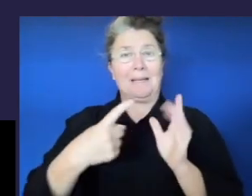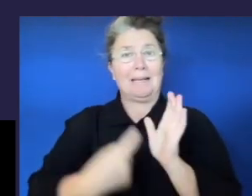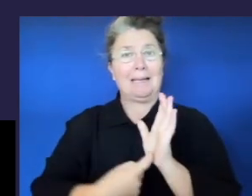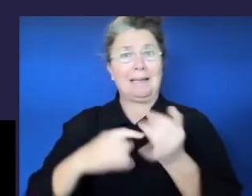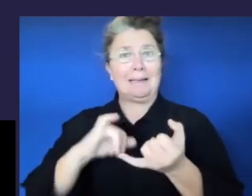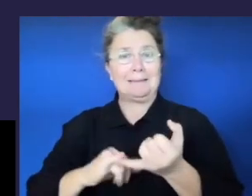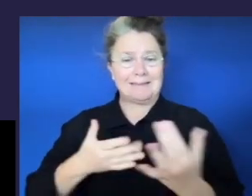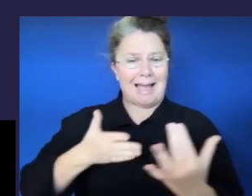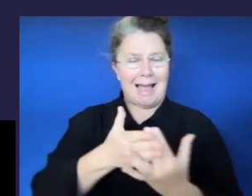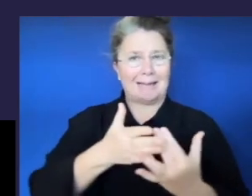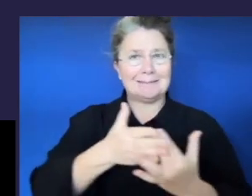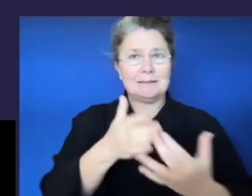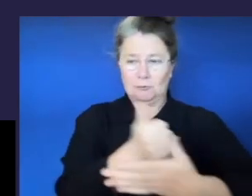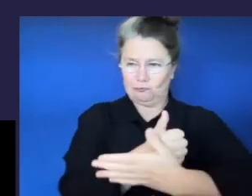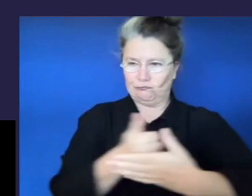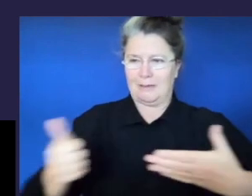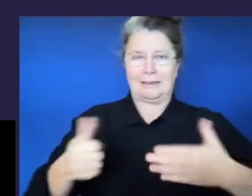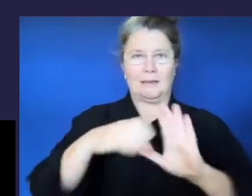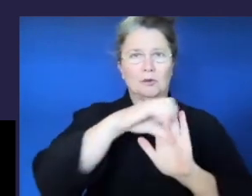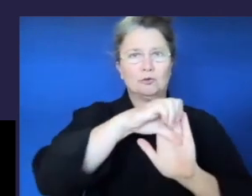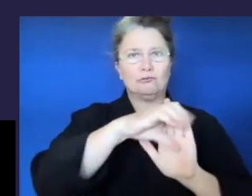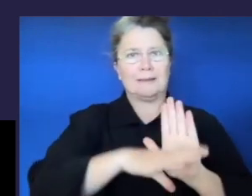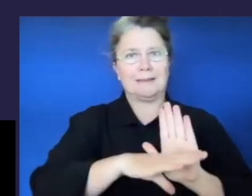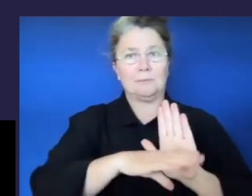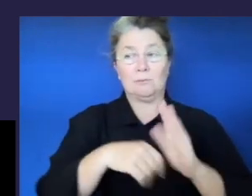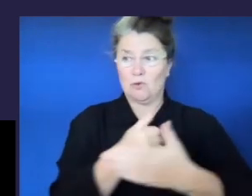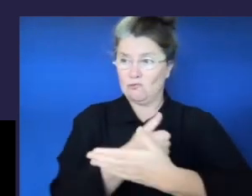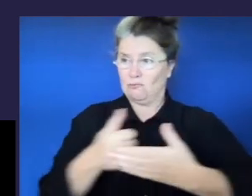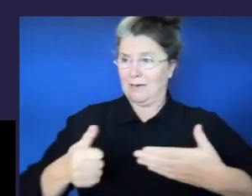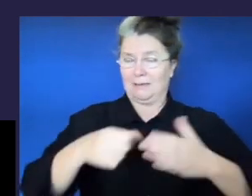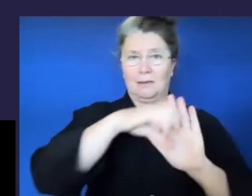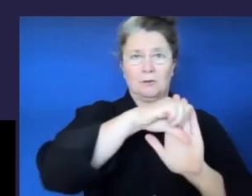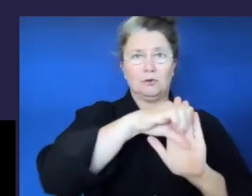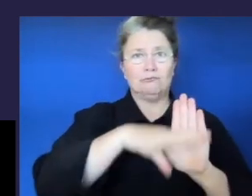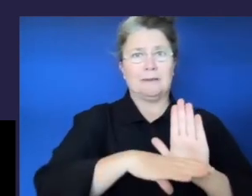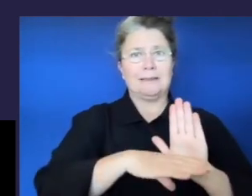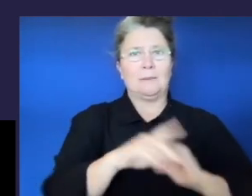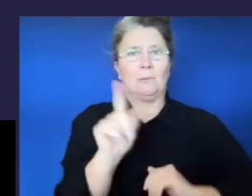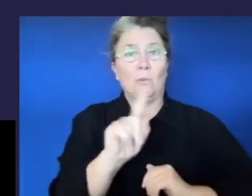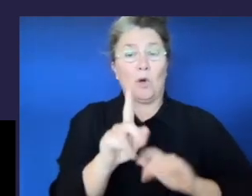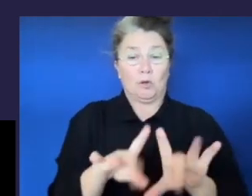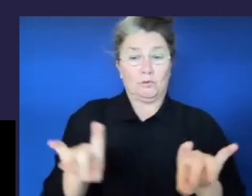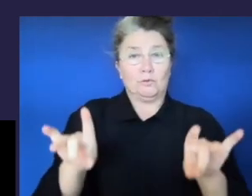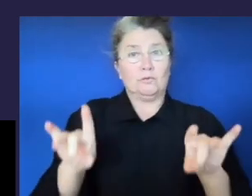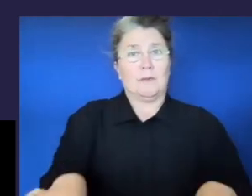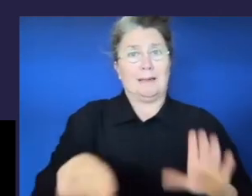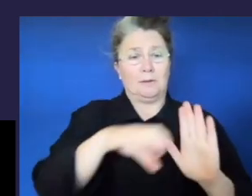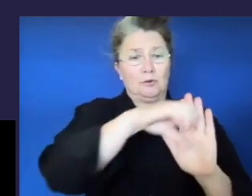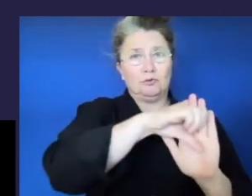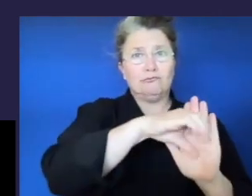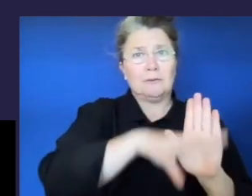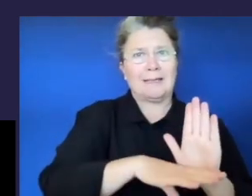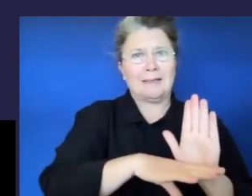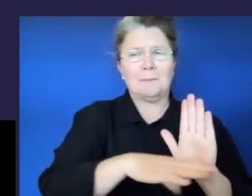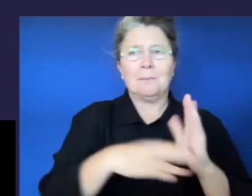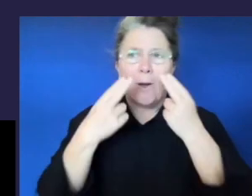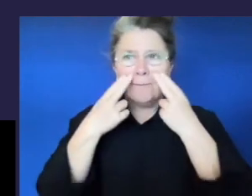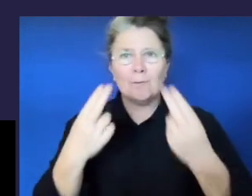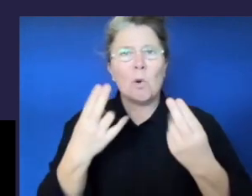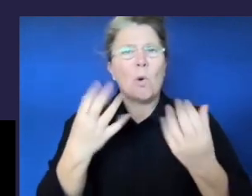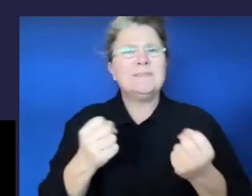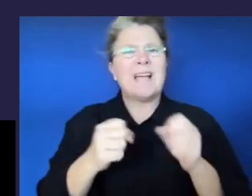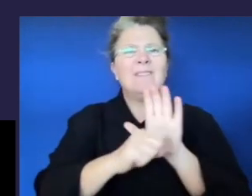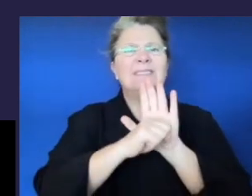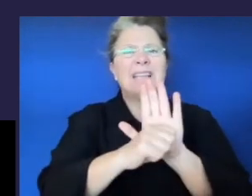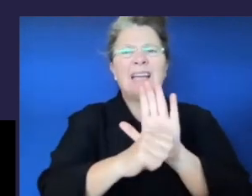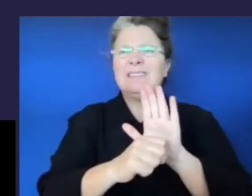the regular curriculum is considered the Australian curriculum. There are also state based iterations of this curriculum, like those in